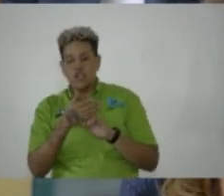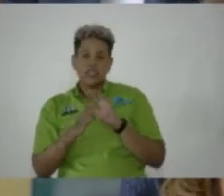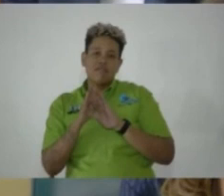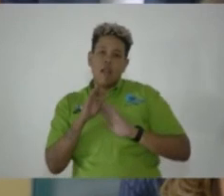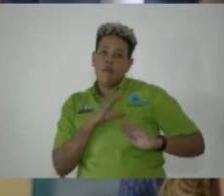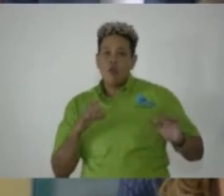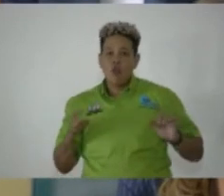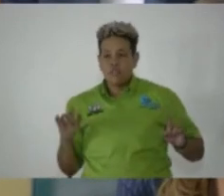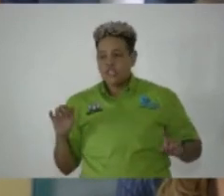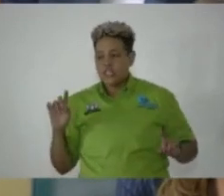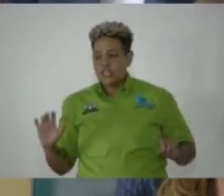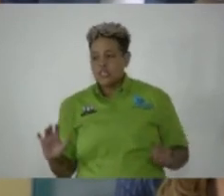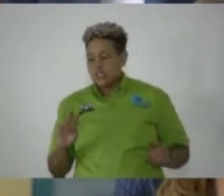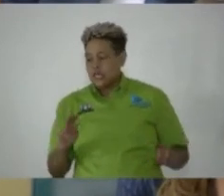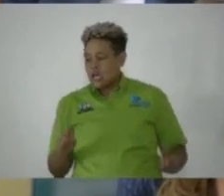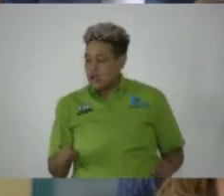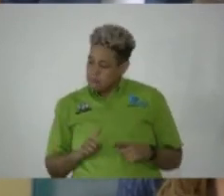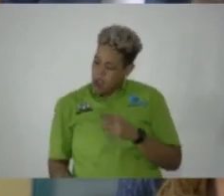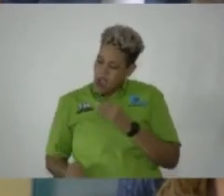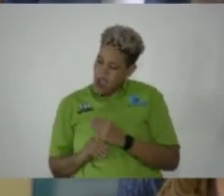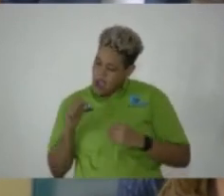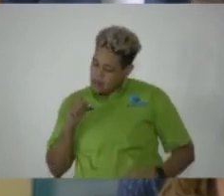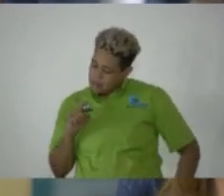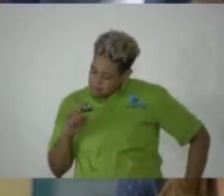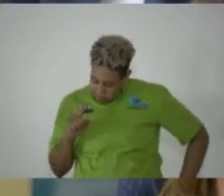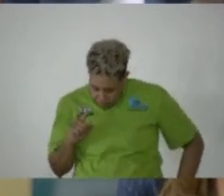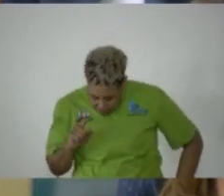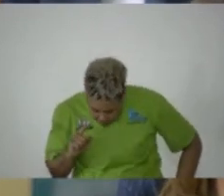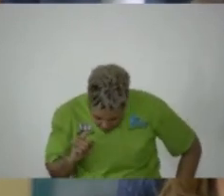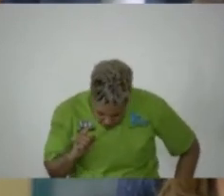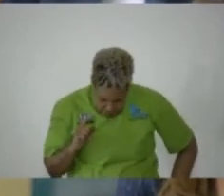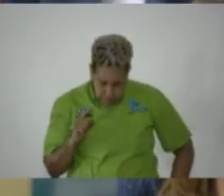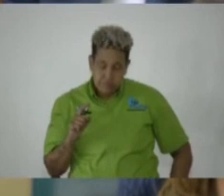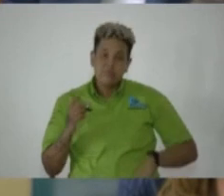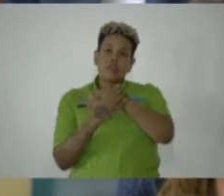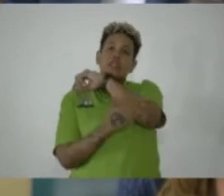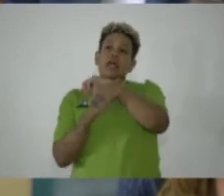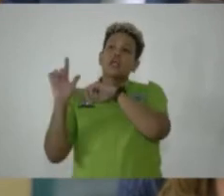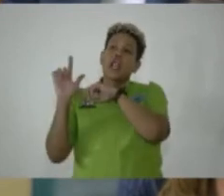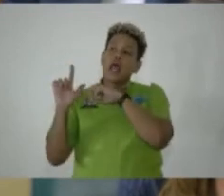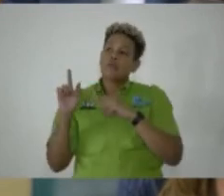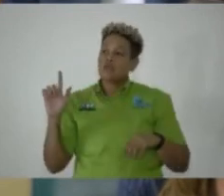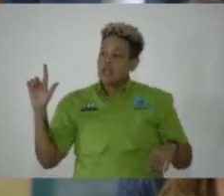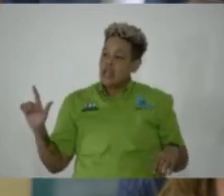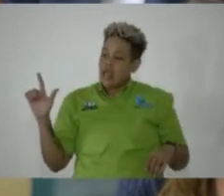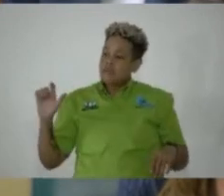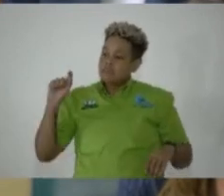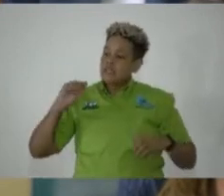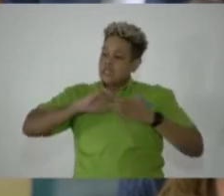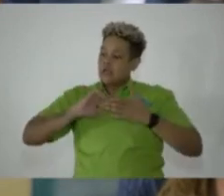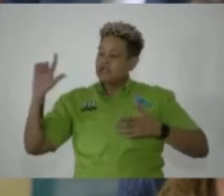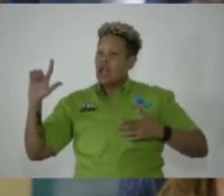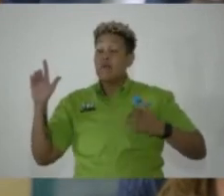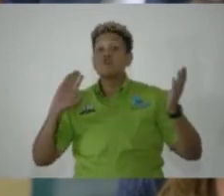Commission and the National Library, the Library, the St. Thomas Library